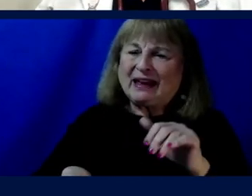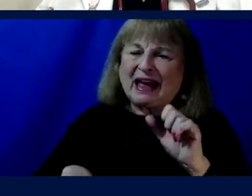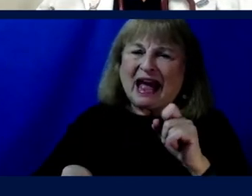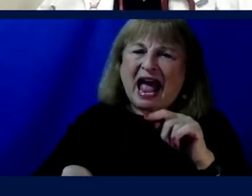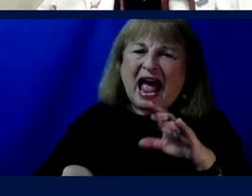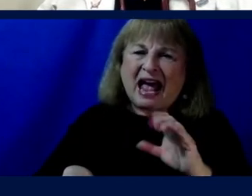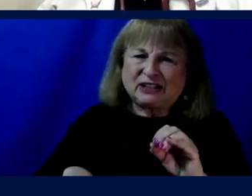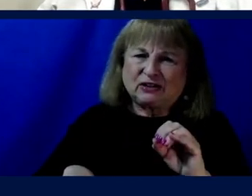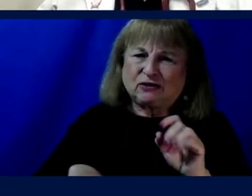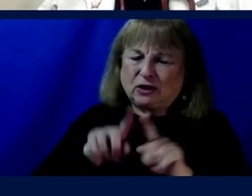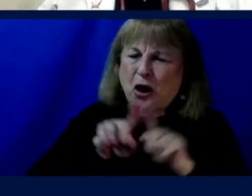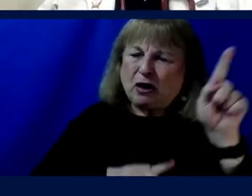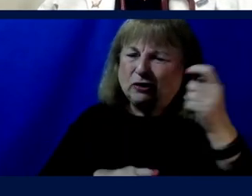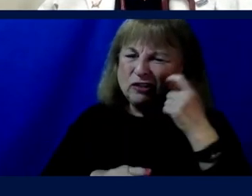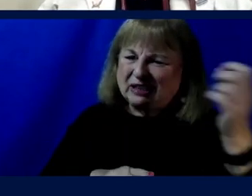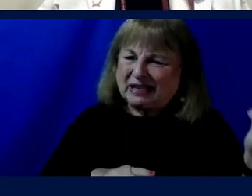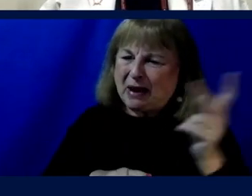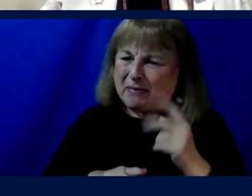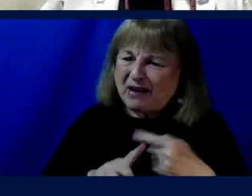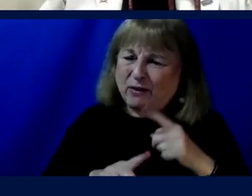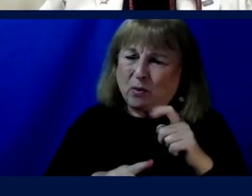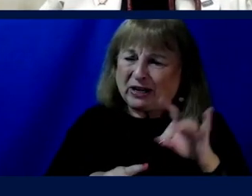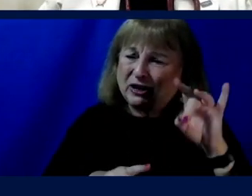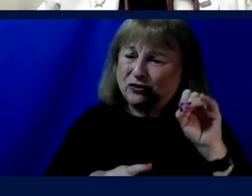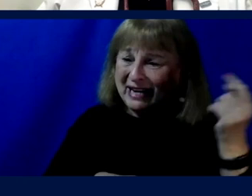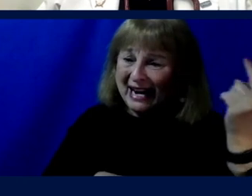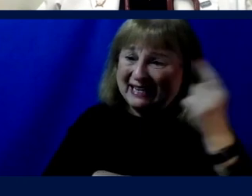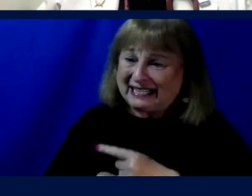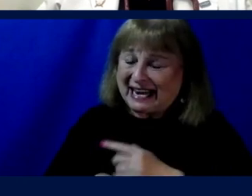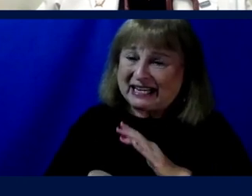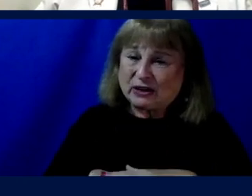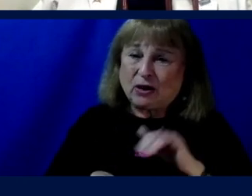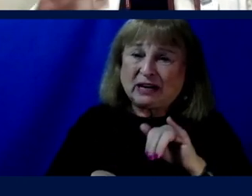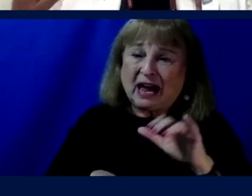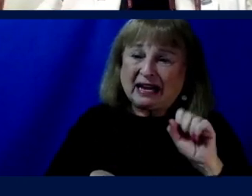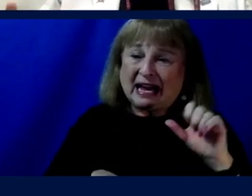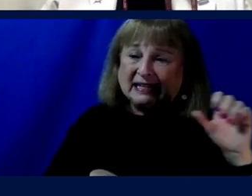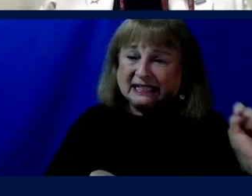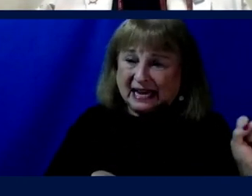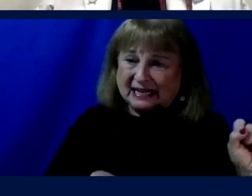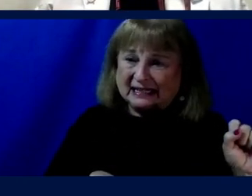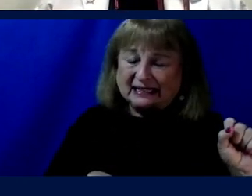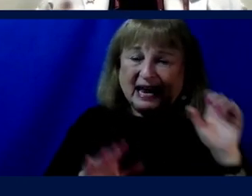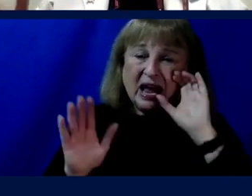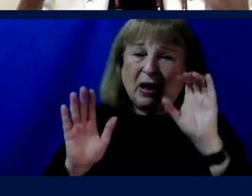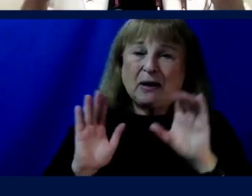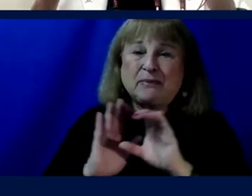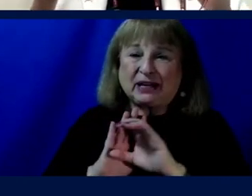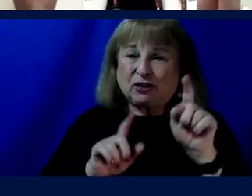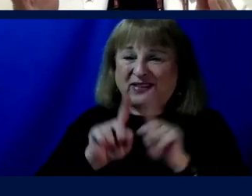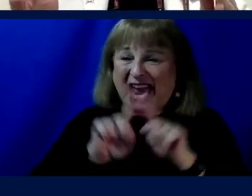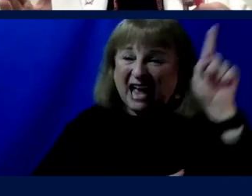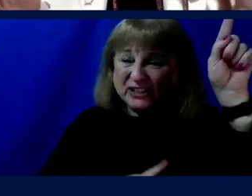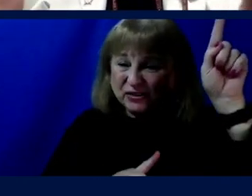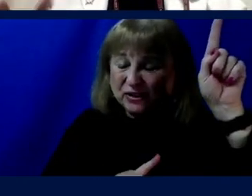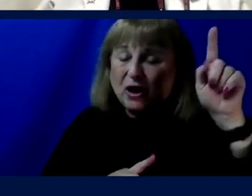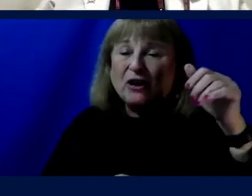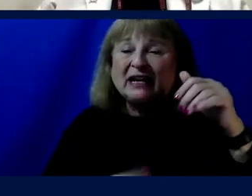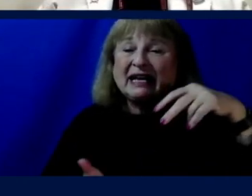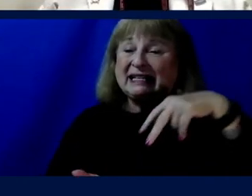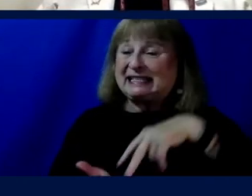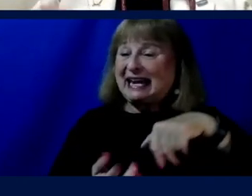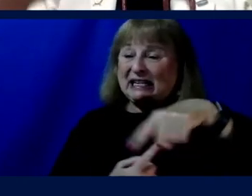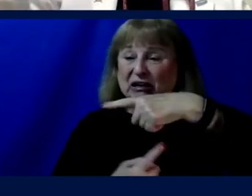who has just returned from 180 days on the ISS. It's a picture of this astronaut standing in a room